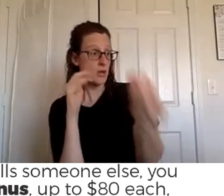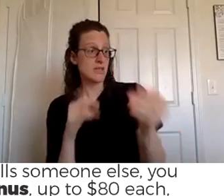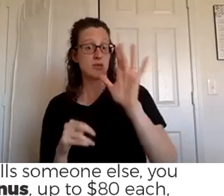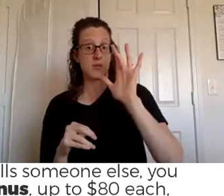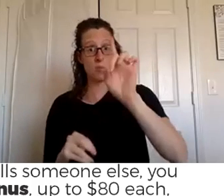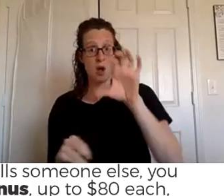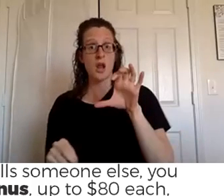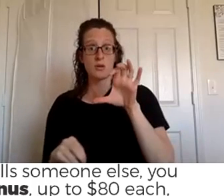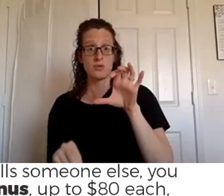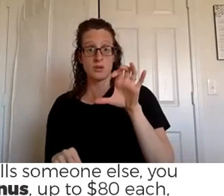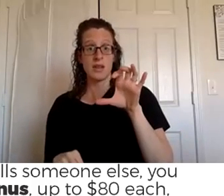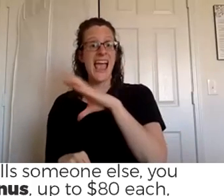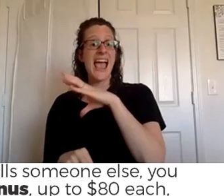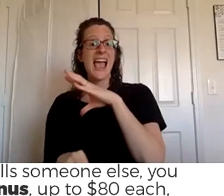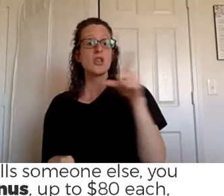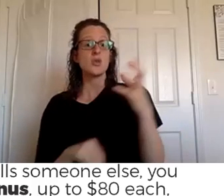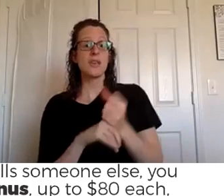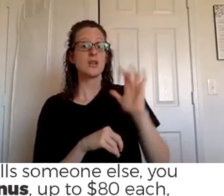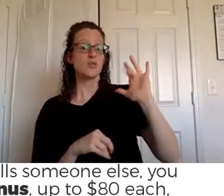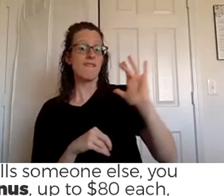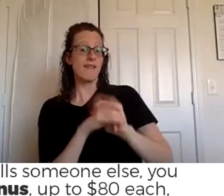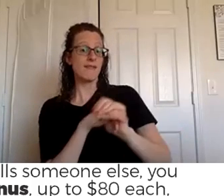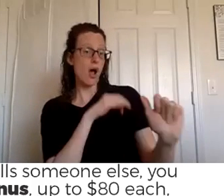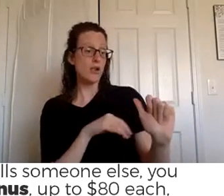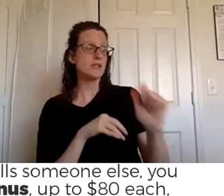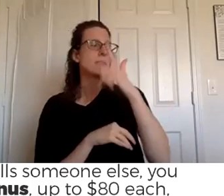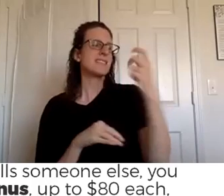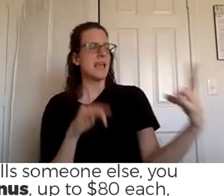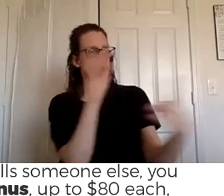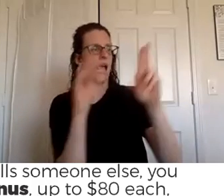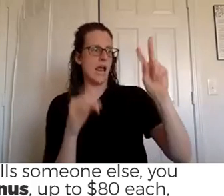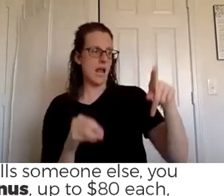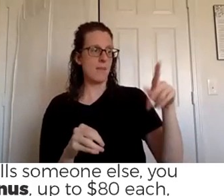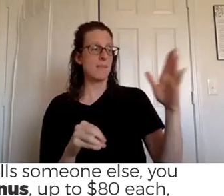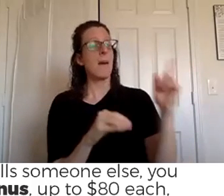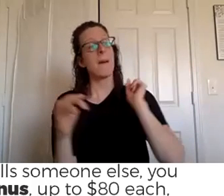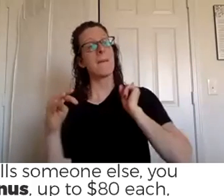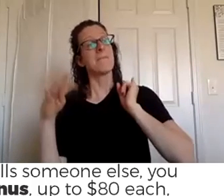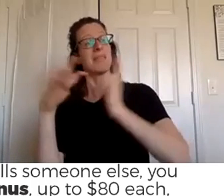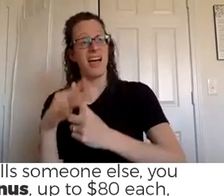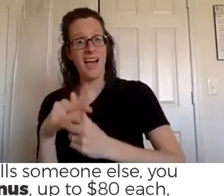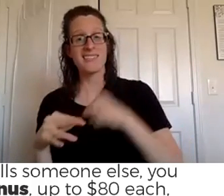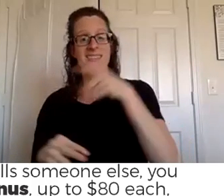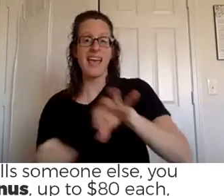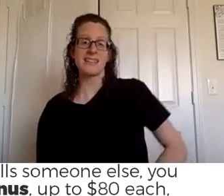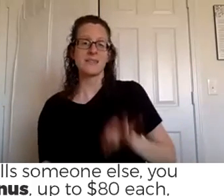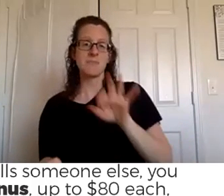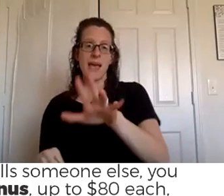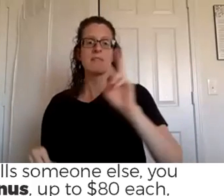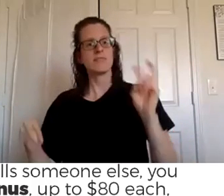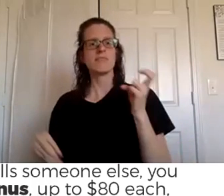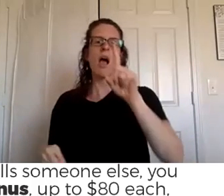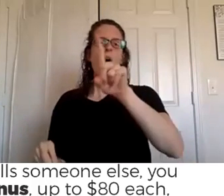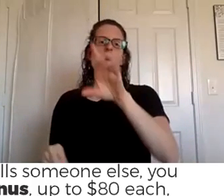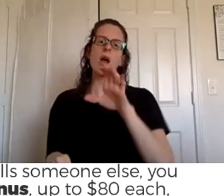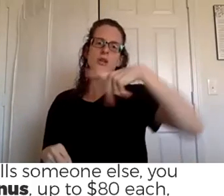because they got a premium starter kit then their starter kit was 100 pv you get